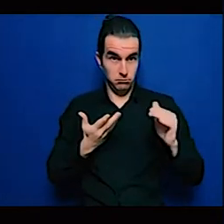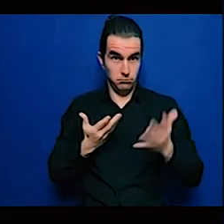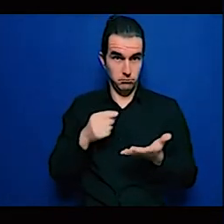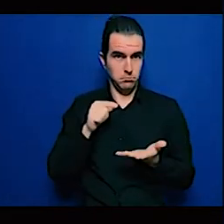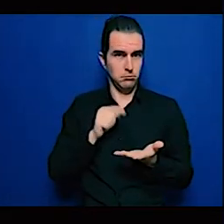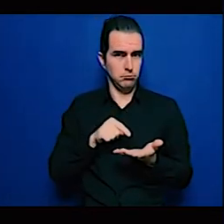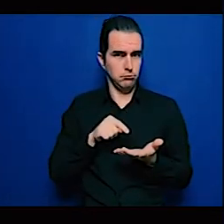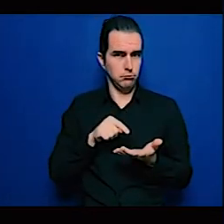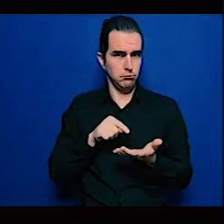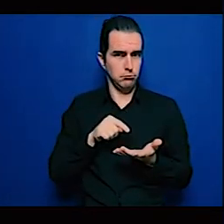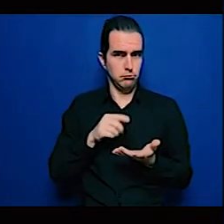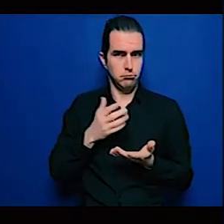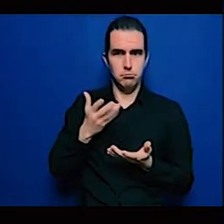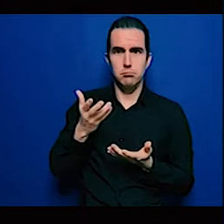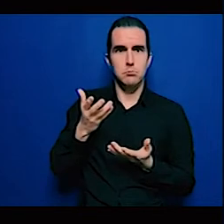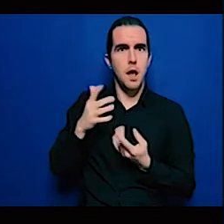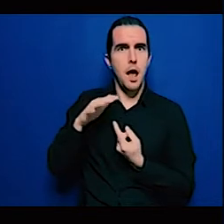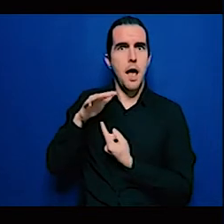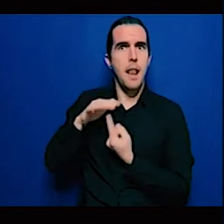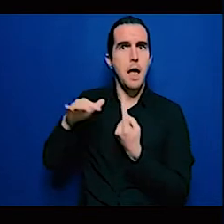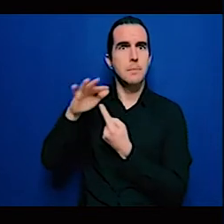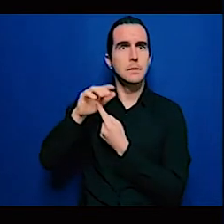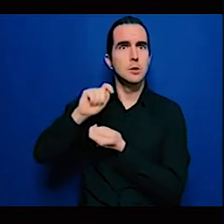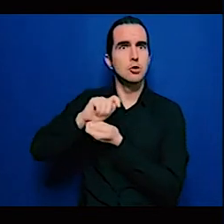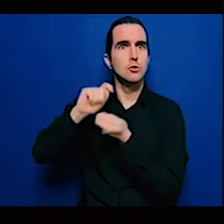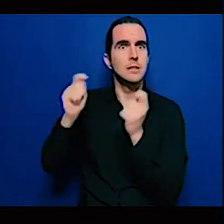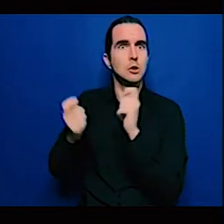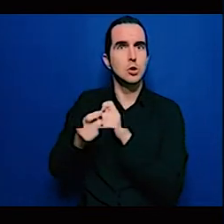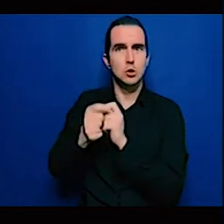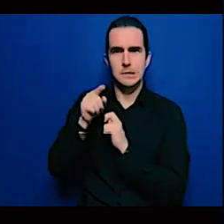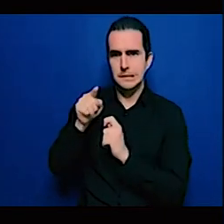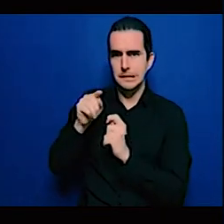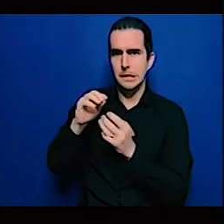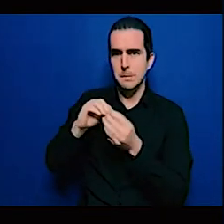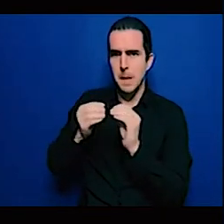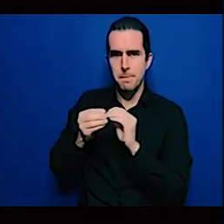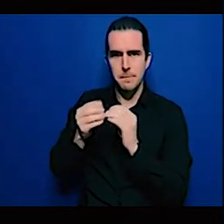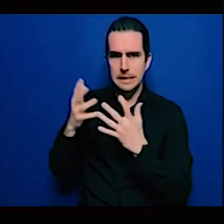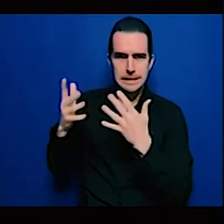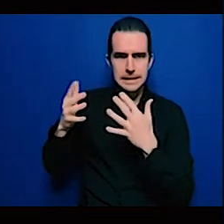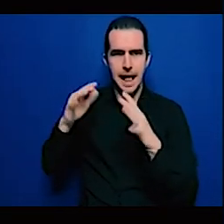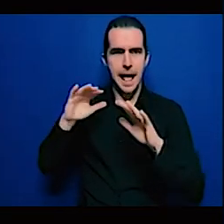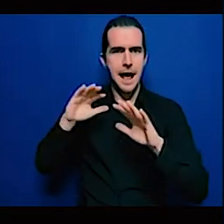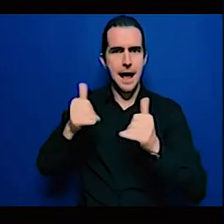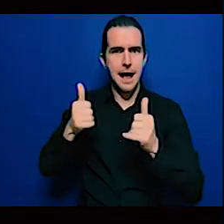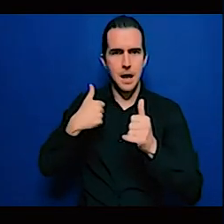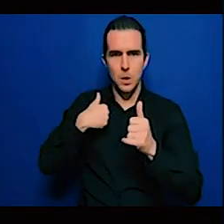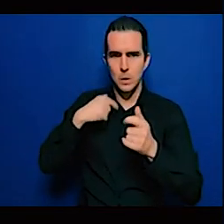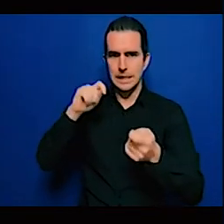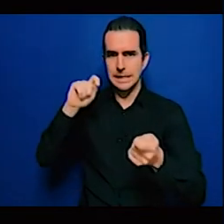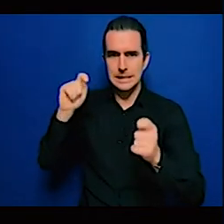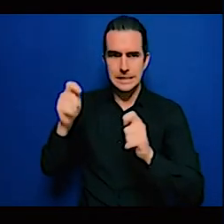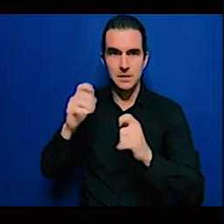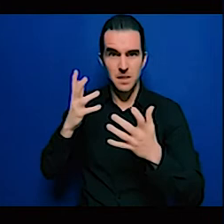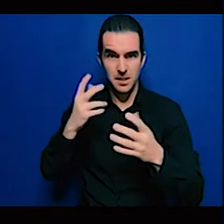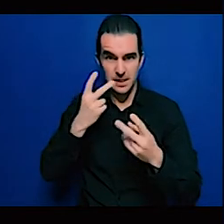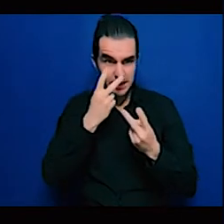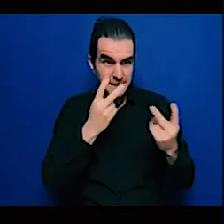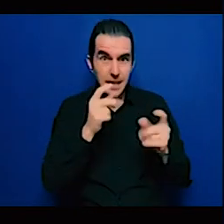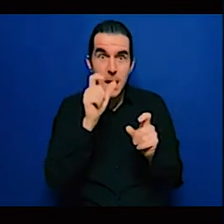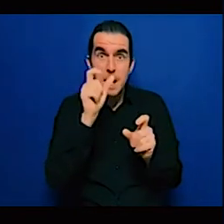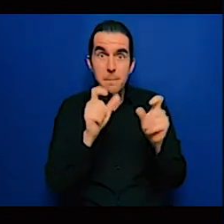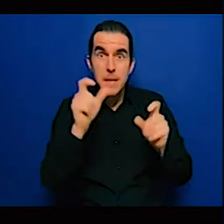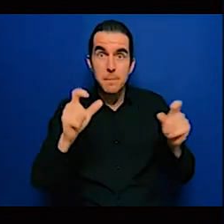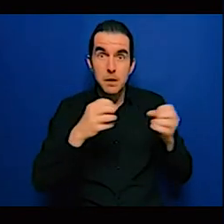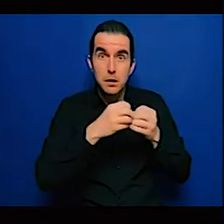at a huge population that is expected to double. We're in Africa's population right now is estimated